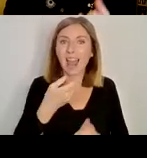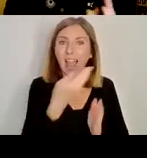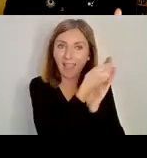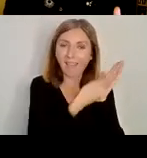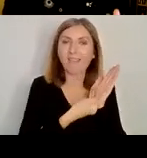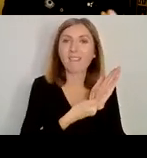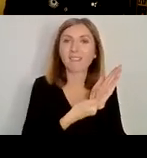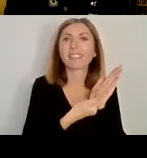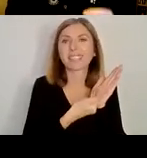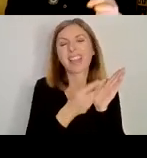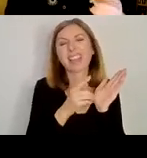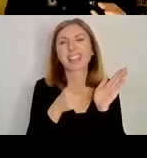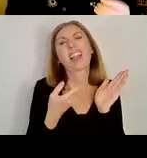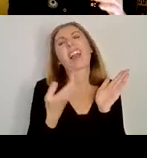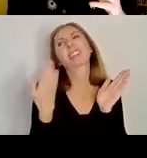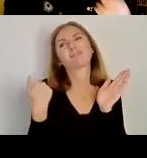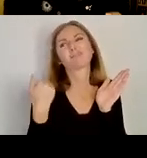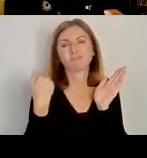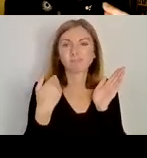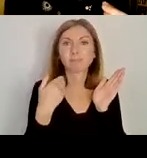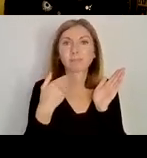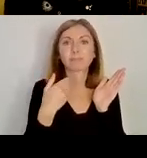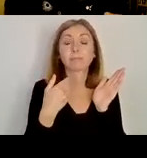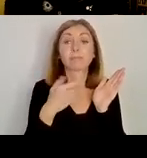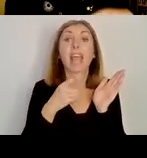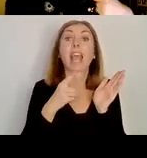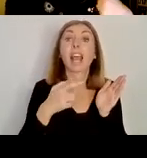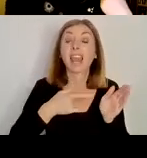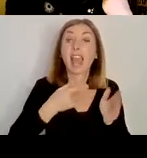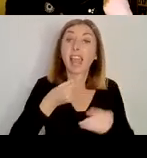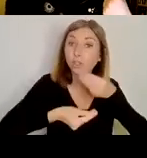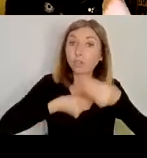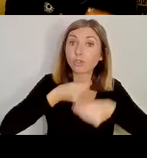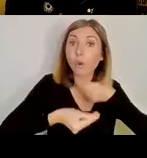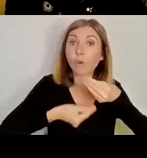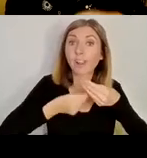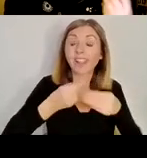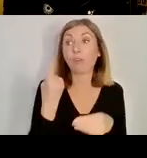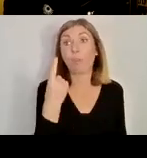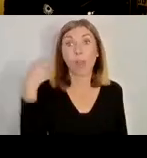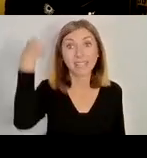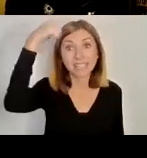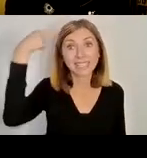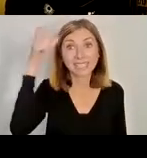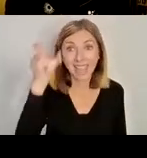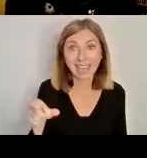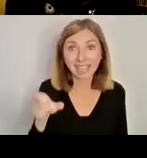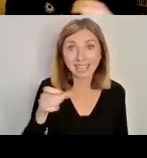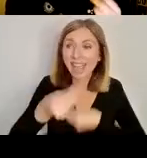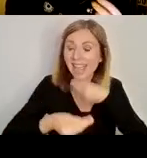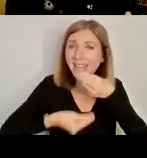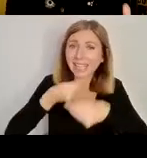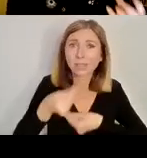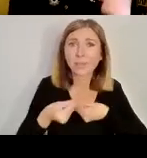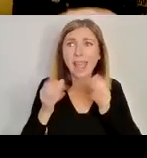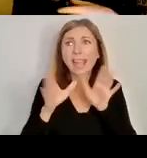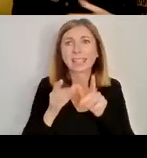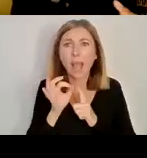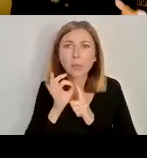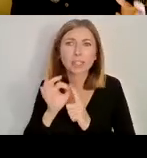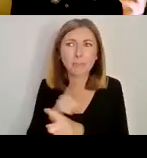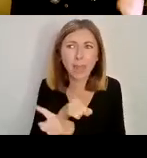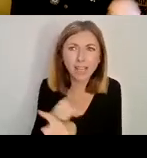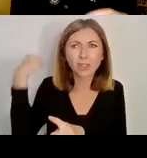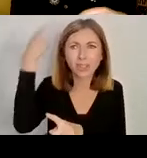genre. It's a biography of a saint which tells, you know, how special the saint is before birth, the